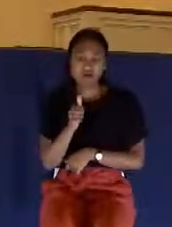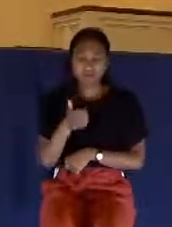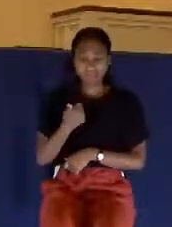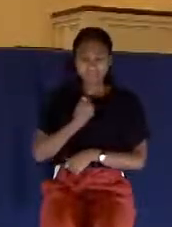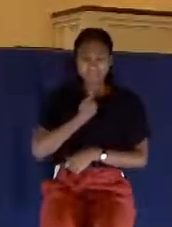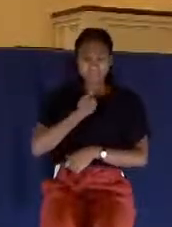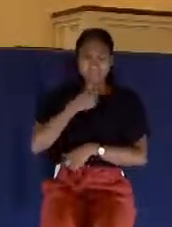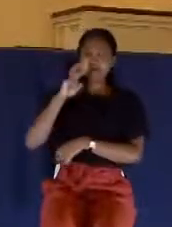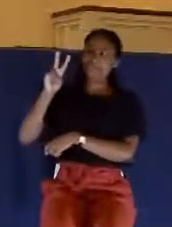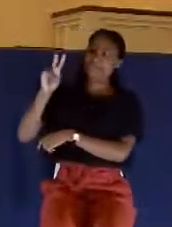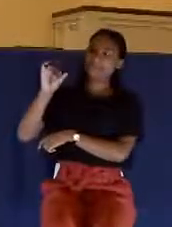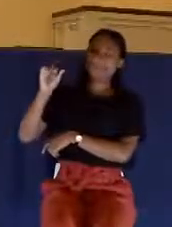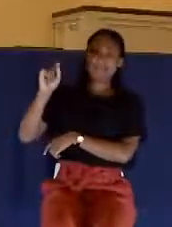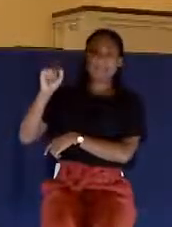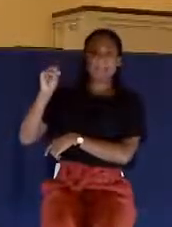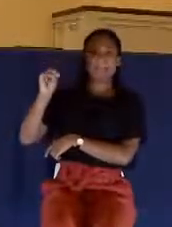victim.